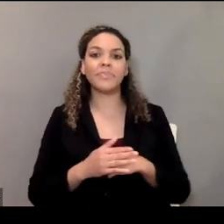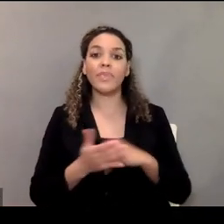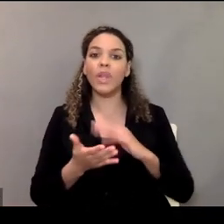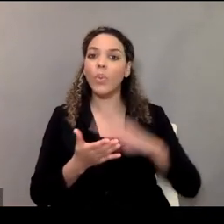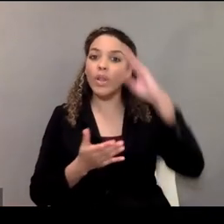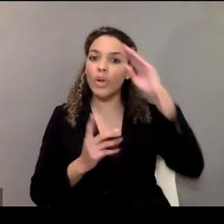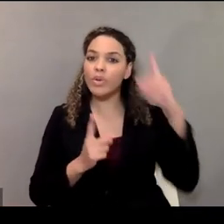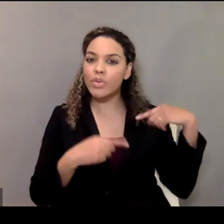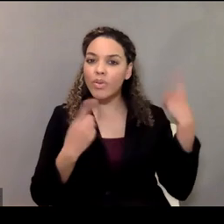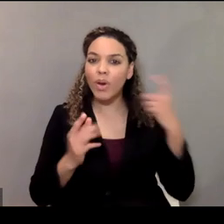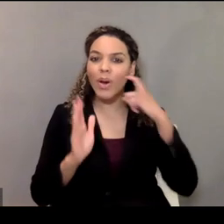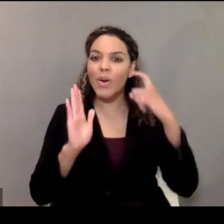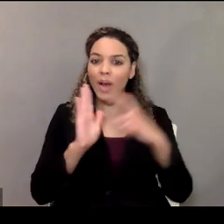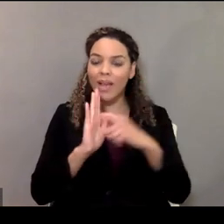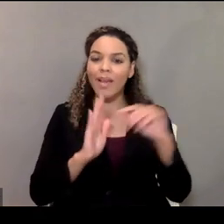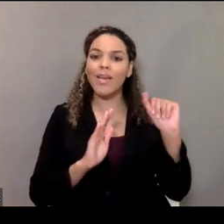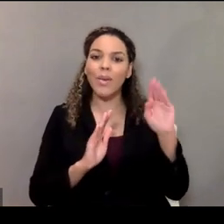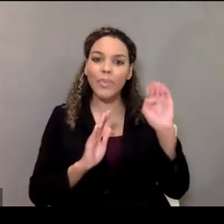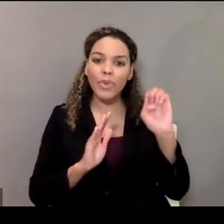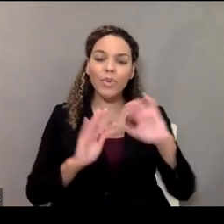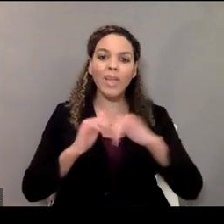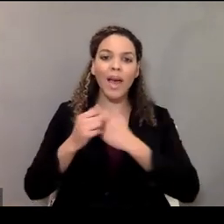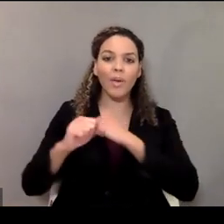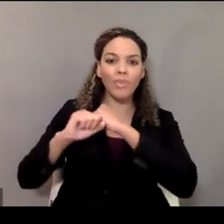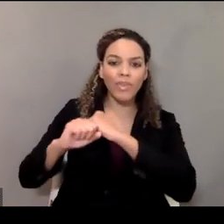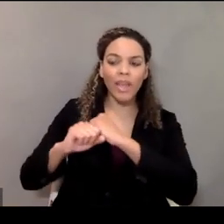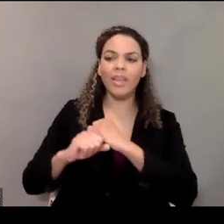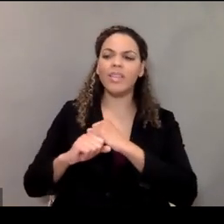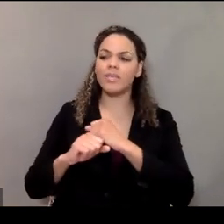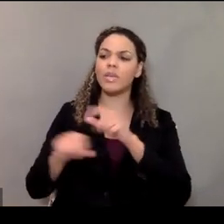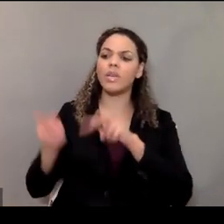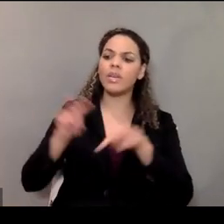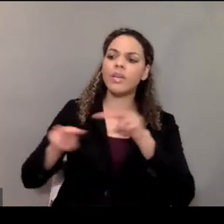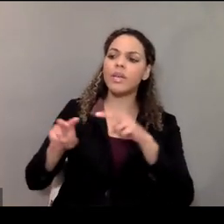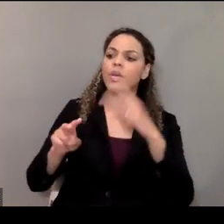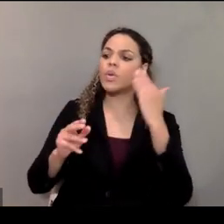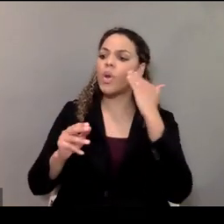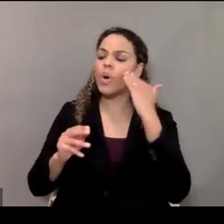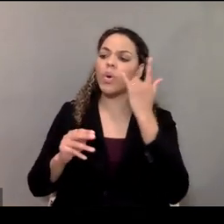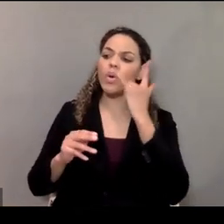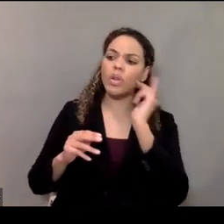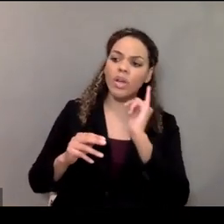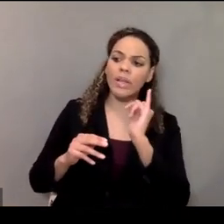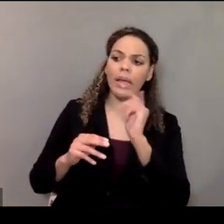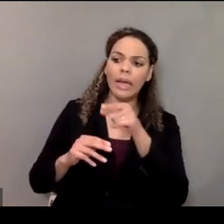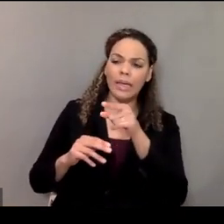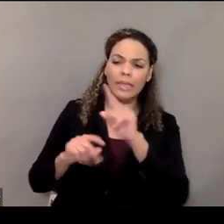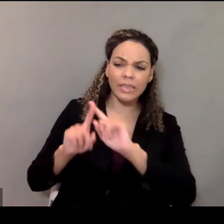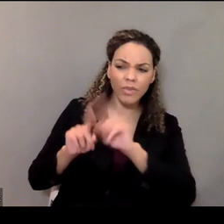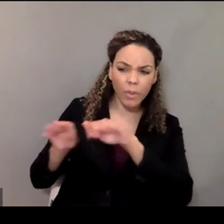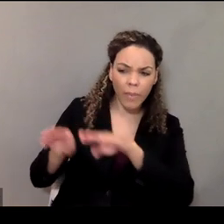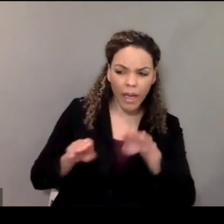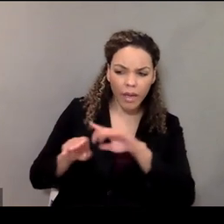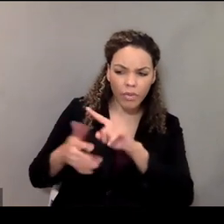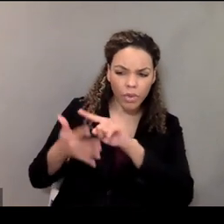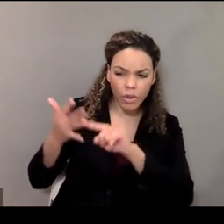we've talked about recognizing abuse and prevention, knowing the signs to look for. We didn't spend too much time on